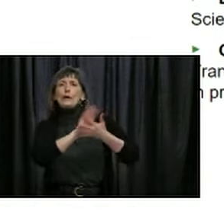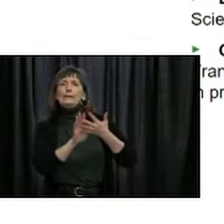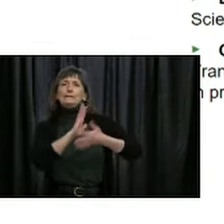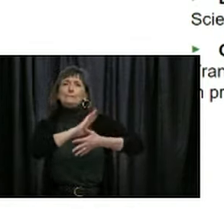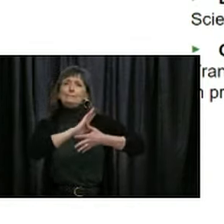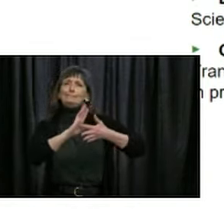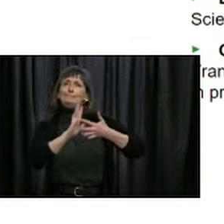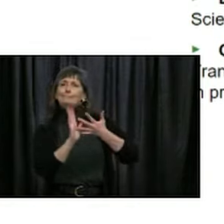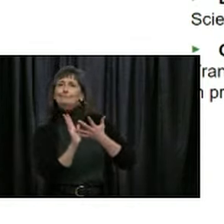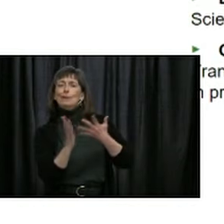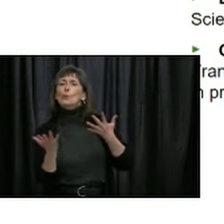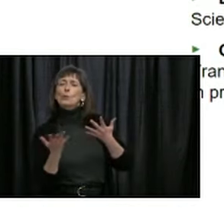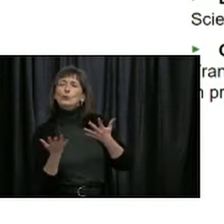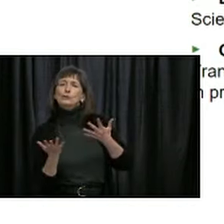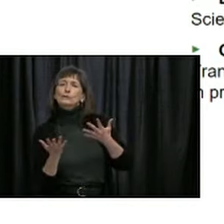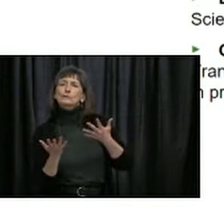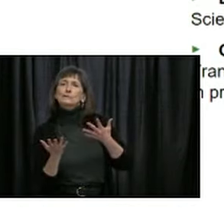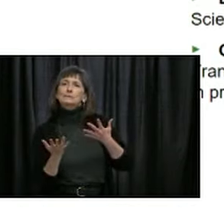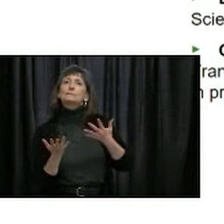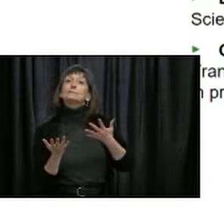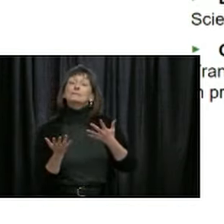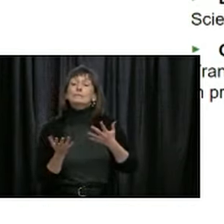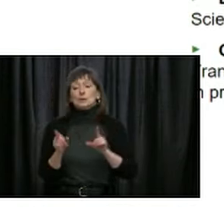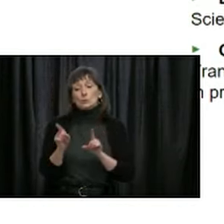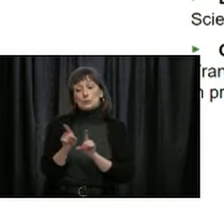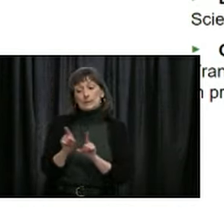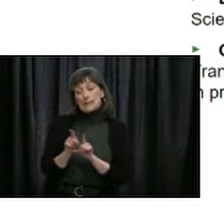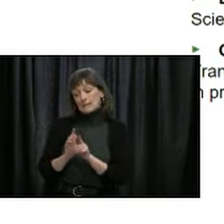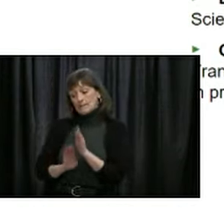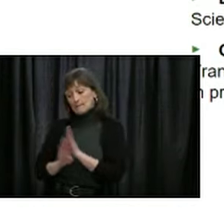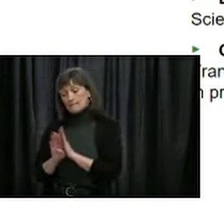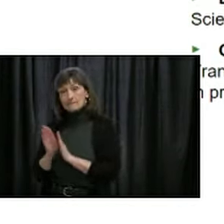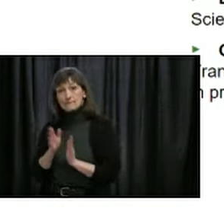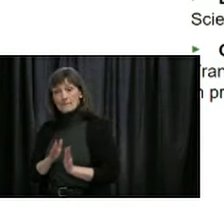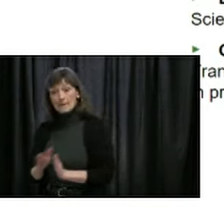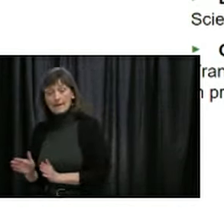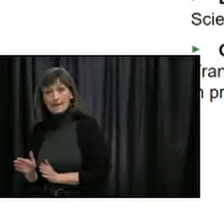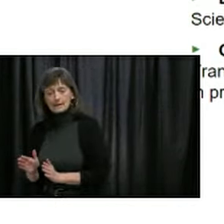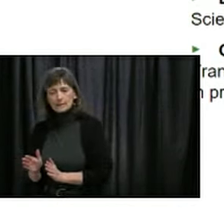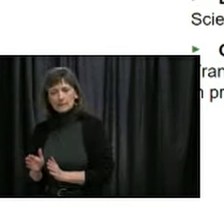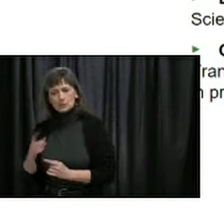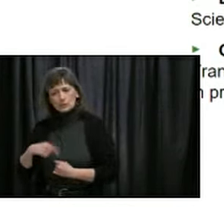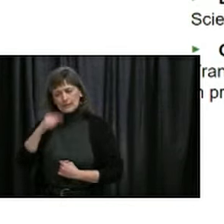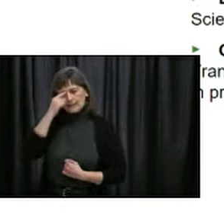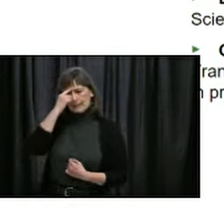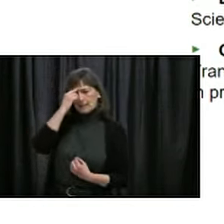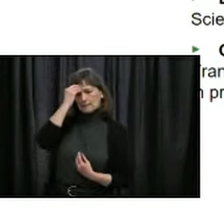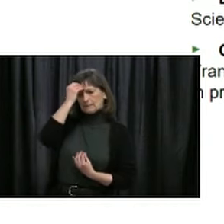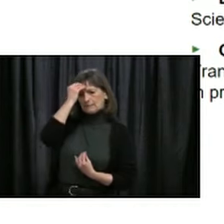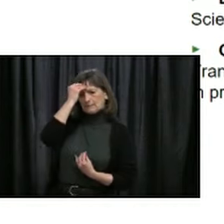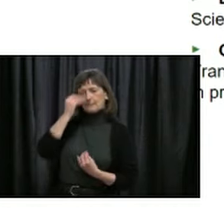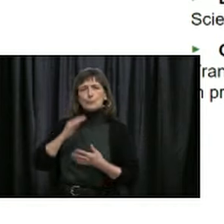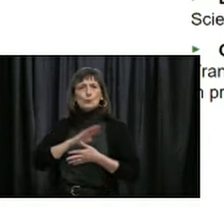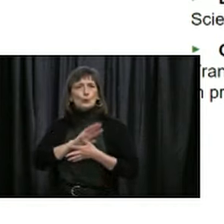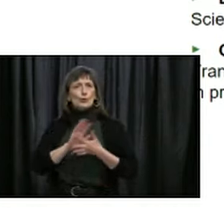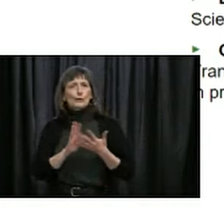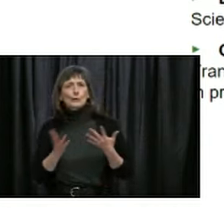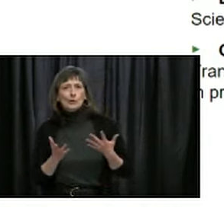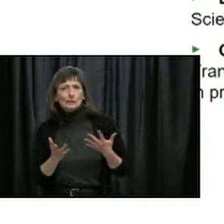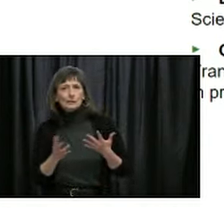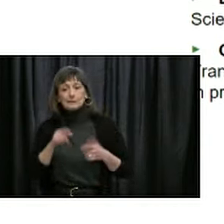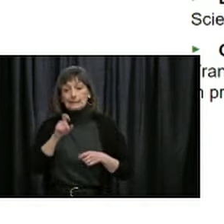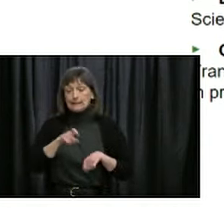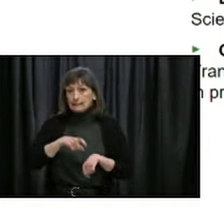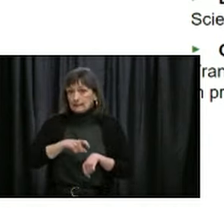So we know that as we progress with our plan to move forward, it will be imperative to do so gradually with enough time to